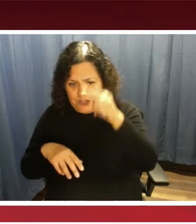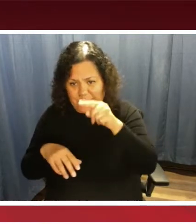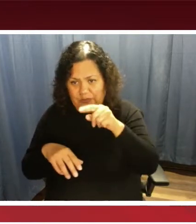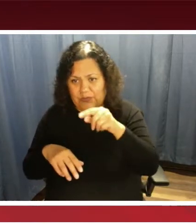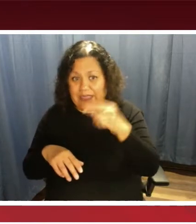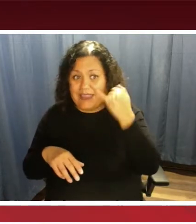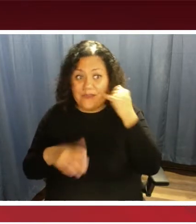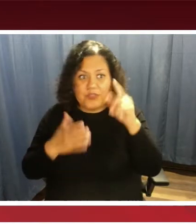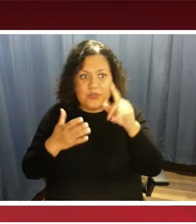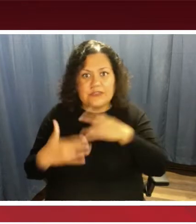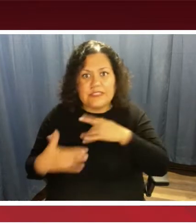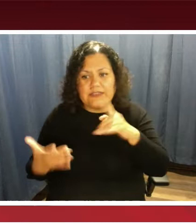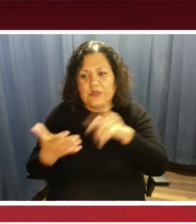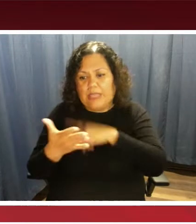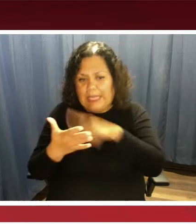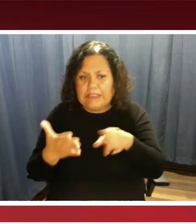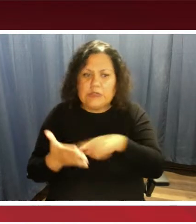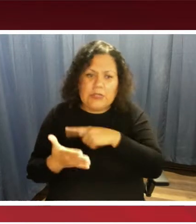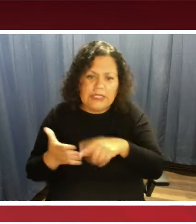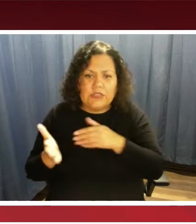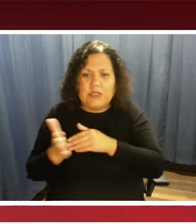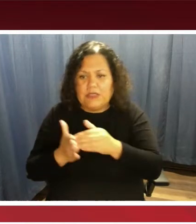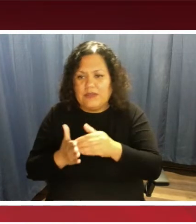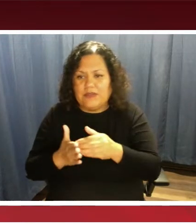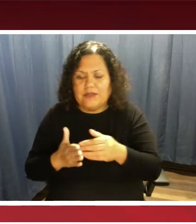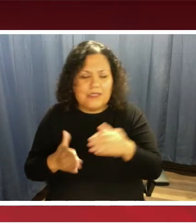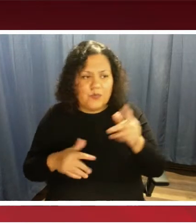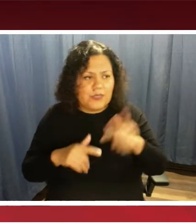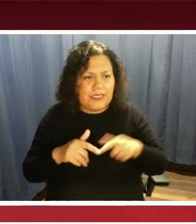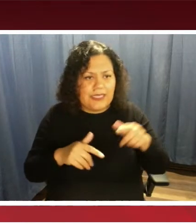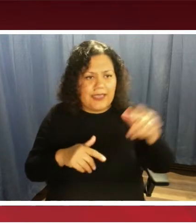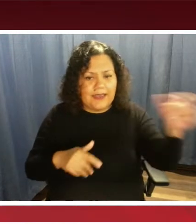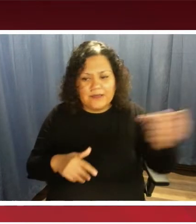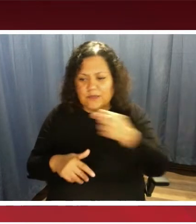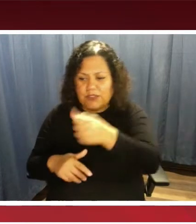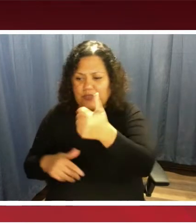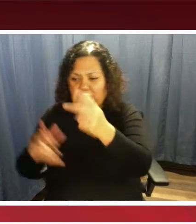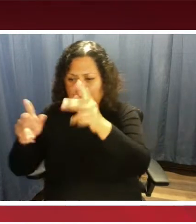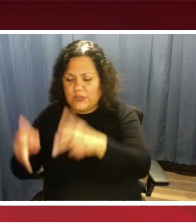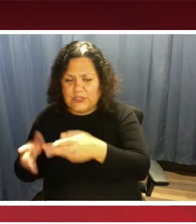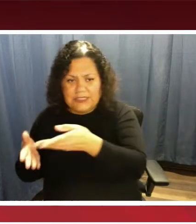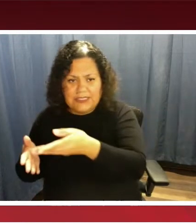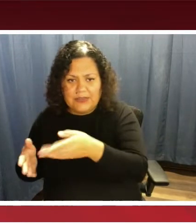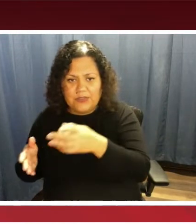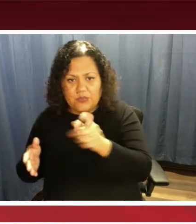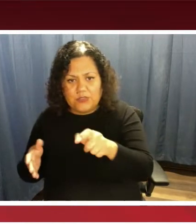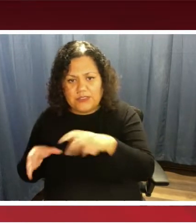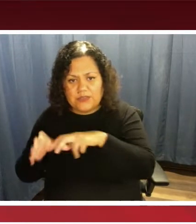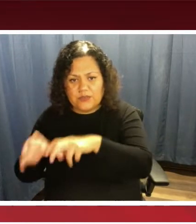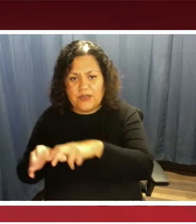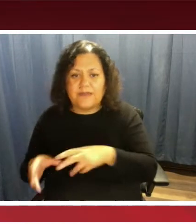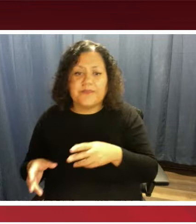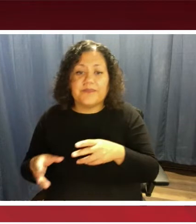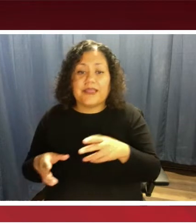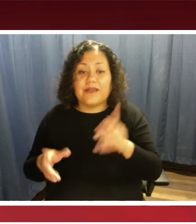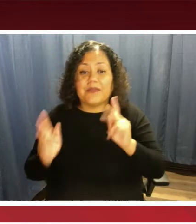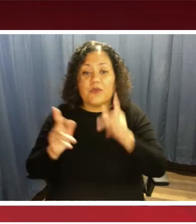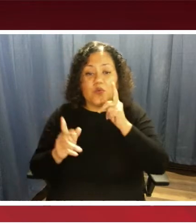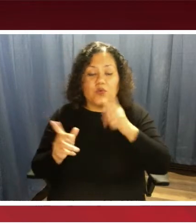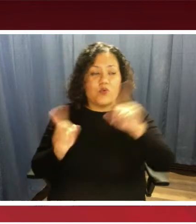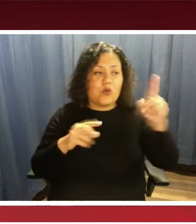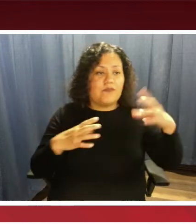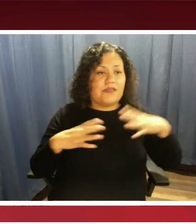we can't fill it with somebody else that wants to ride at that time. And then riders who go on vacation or are